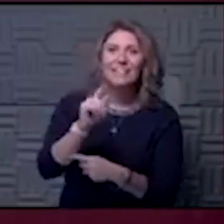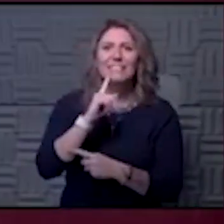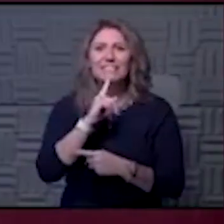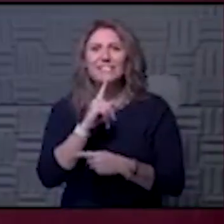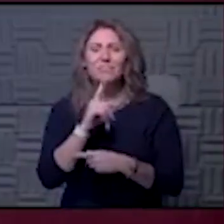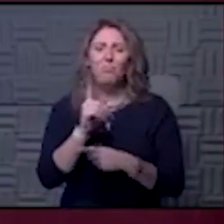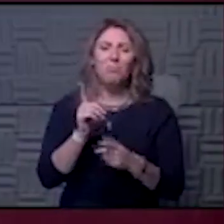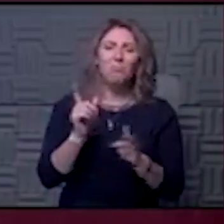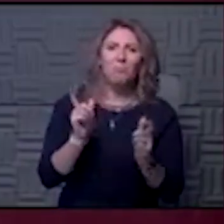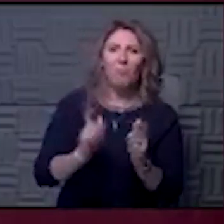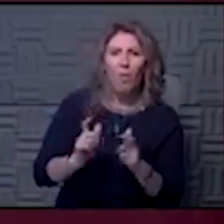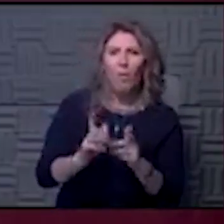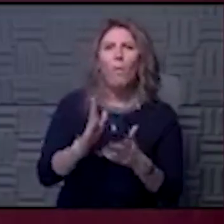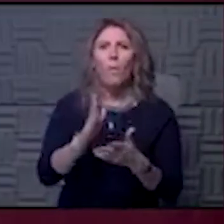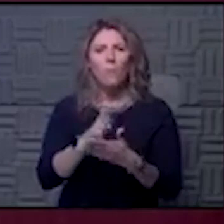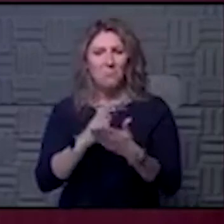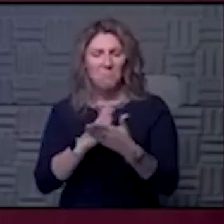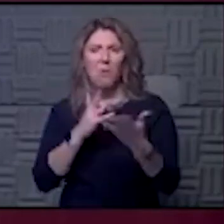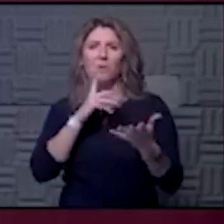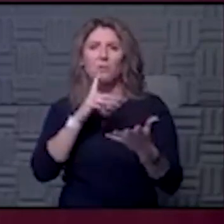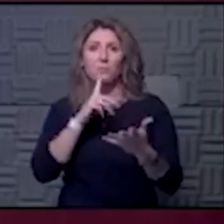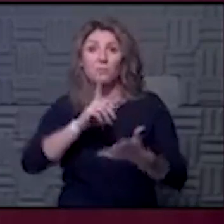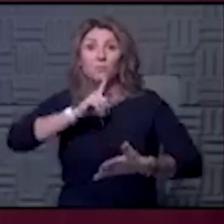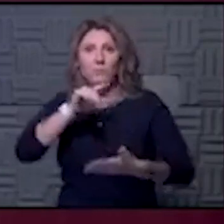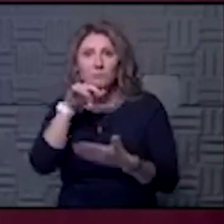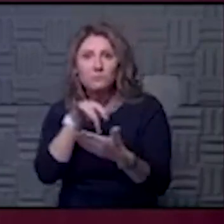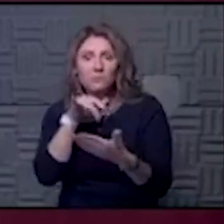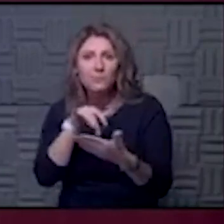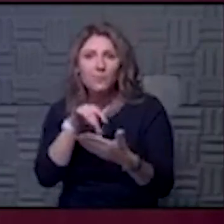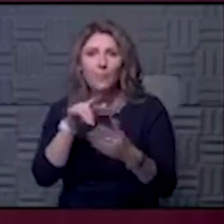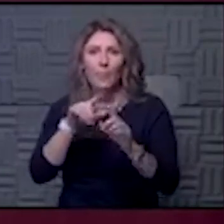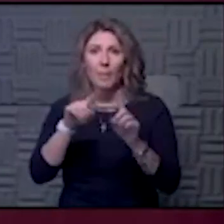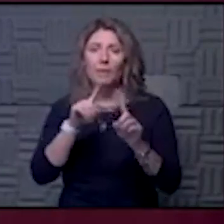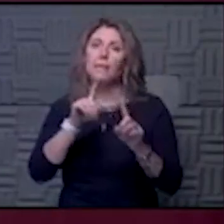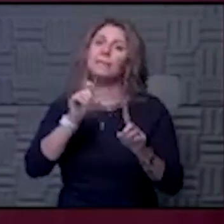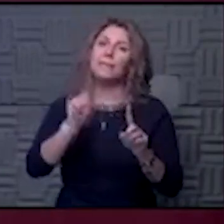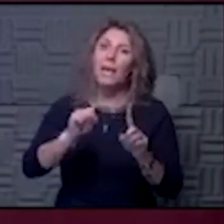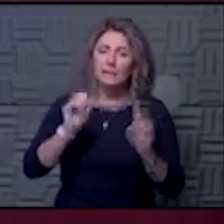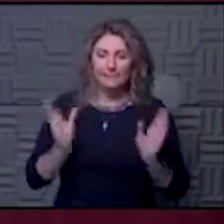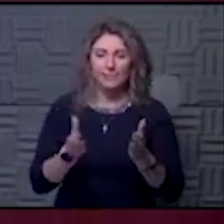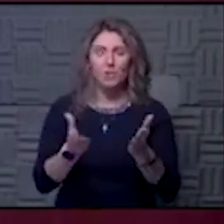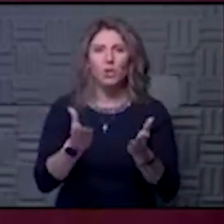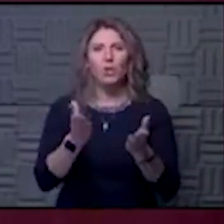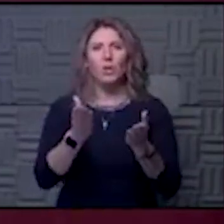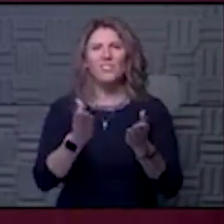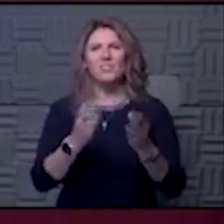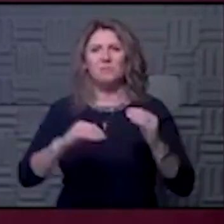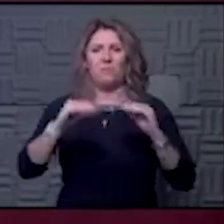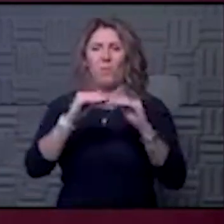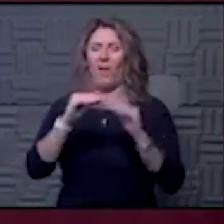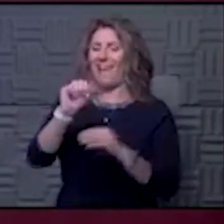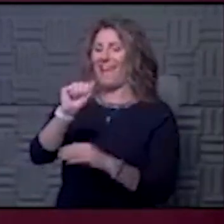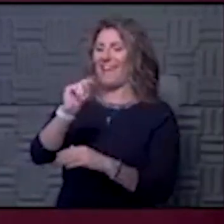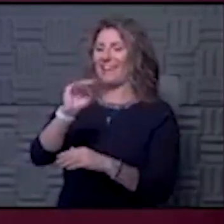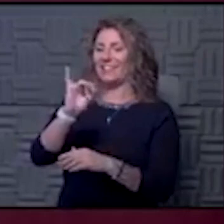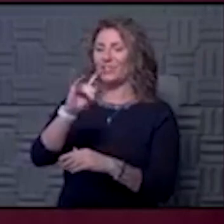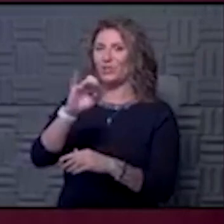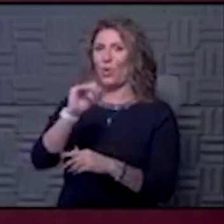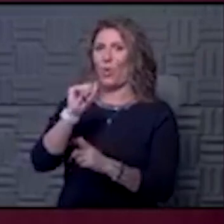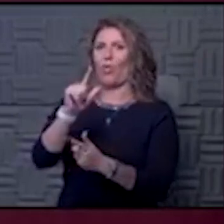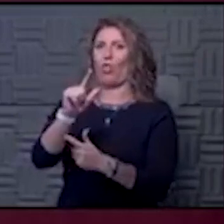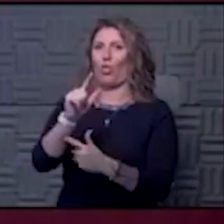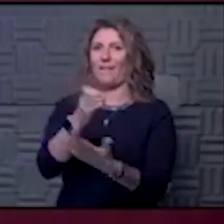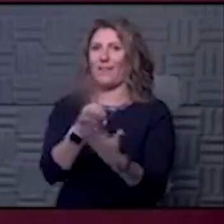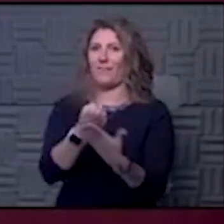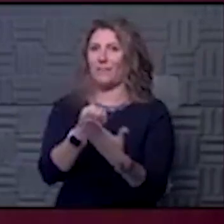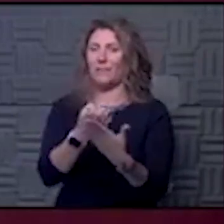part of of the real study. But yes, it's encouraging. But this is more anecdotal evidence right now, so we have